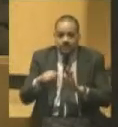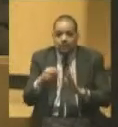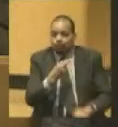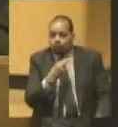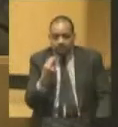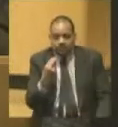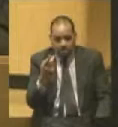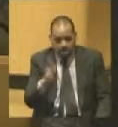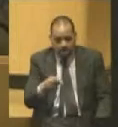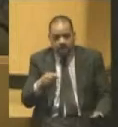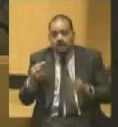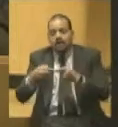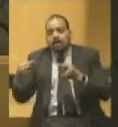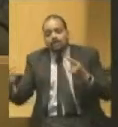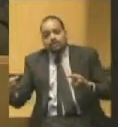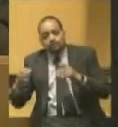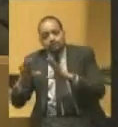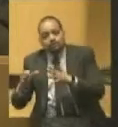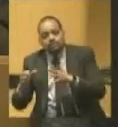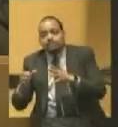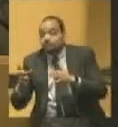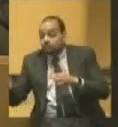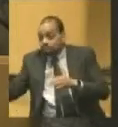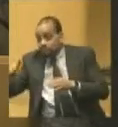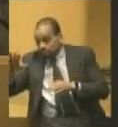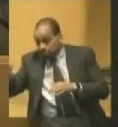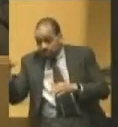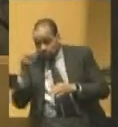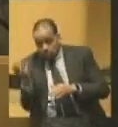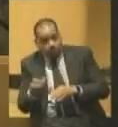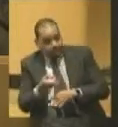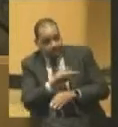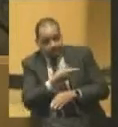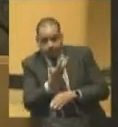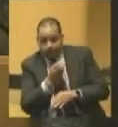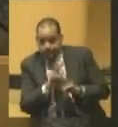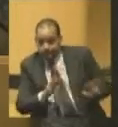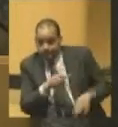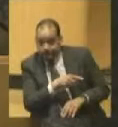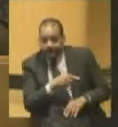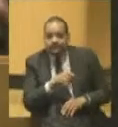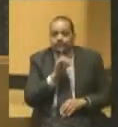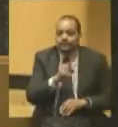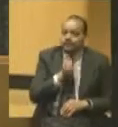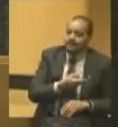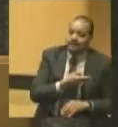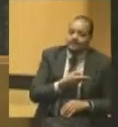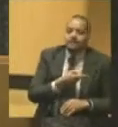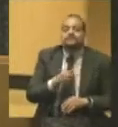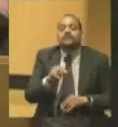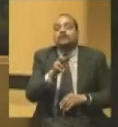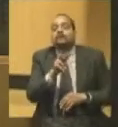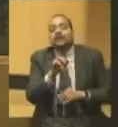opposition party says they are. And Republicans said that Vallandigham was a peace candidate. He lost